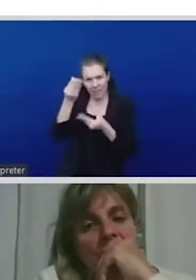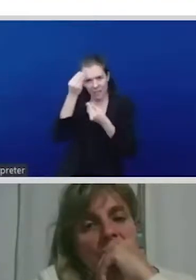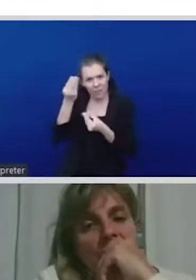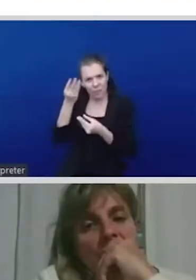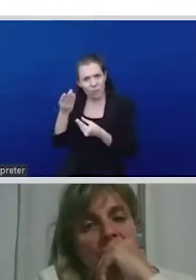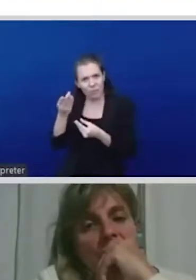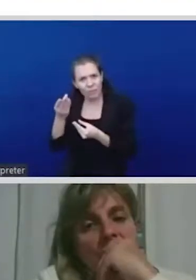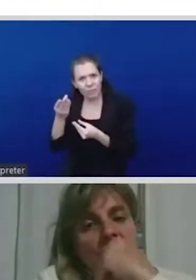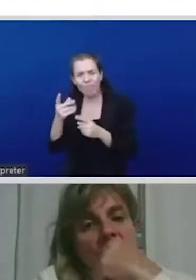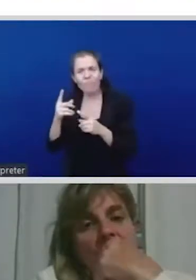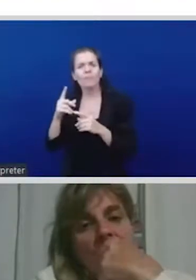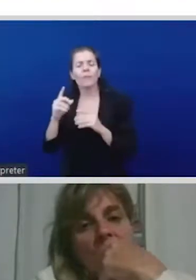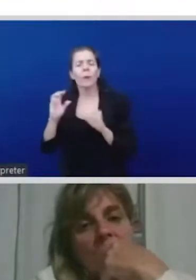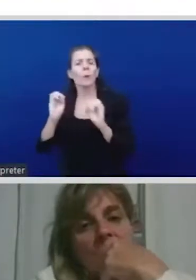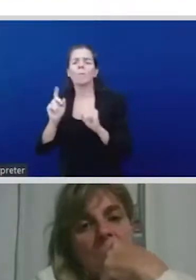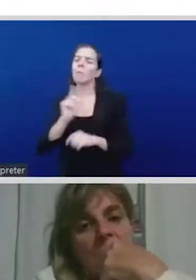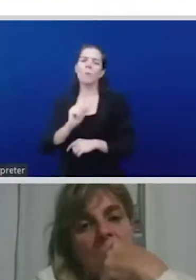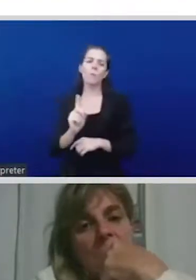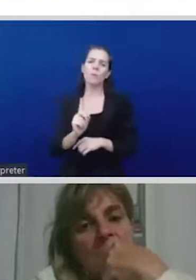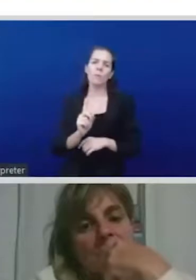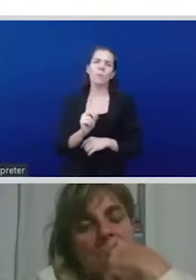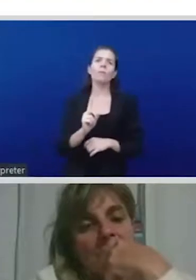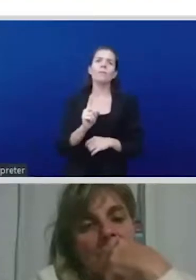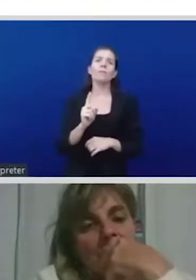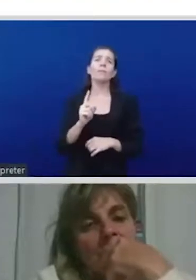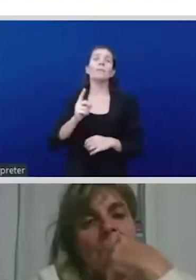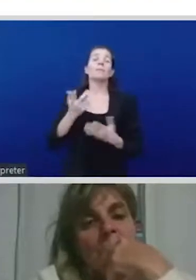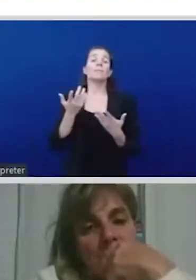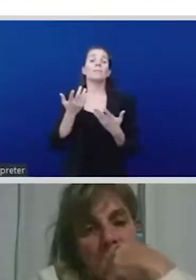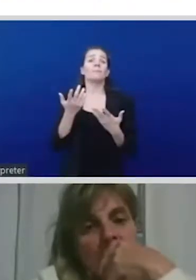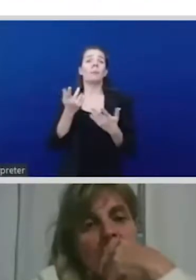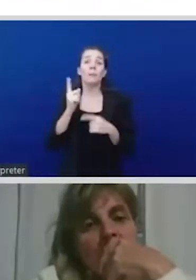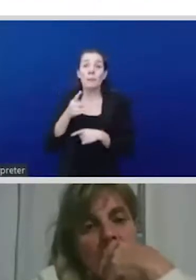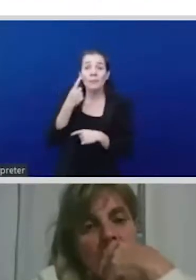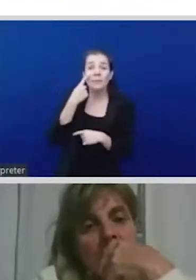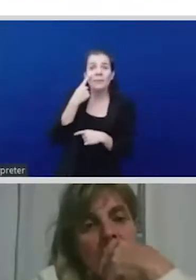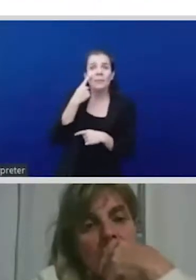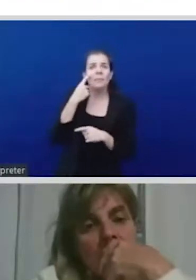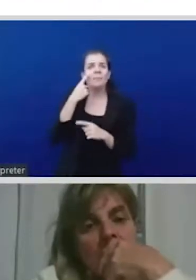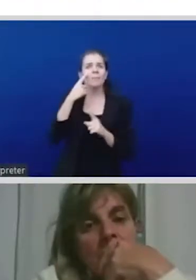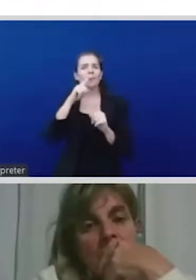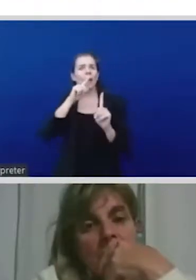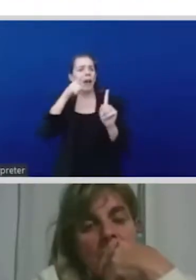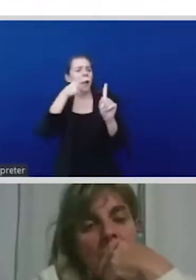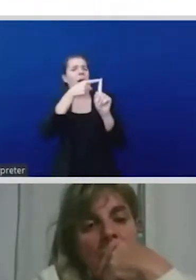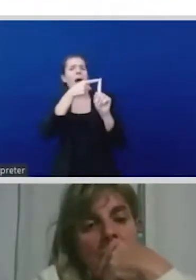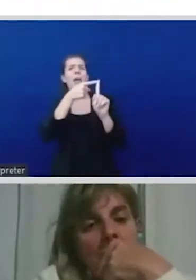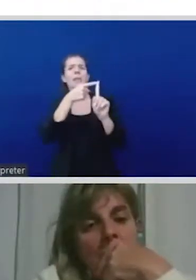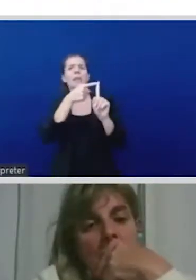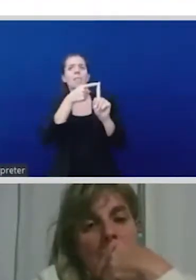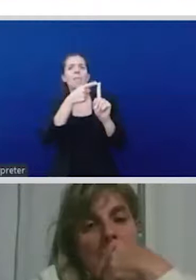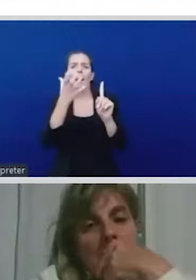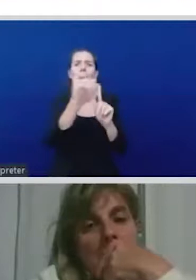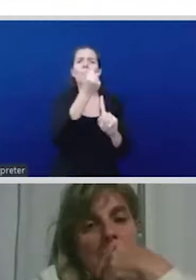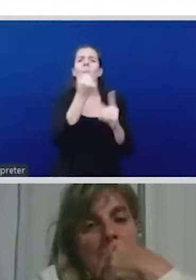you know that lack of information vis-a-vis misinformation that's even another kind of challenge altogether so how these women really